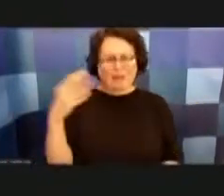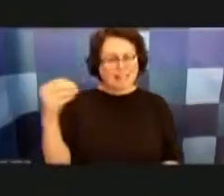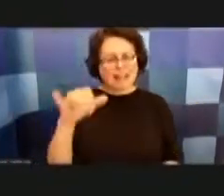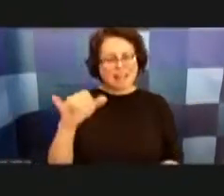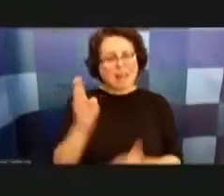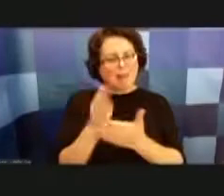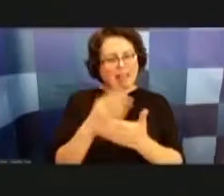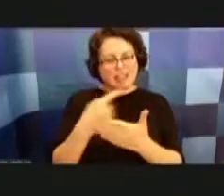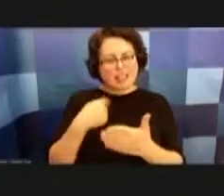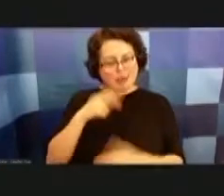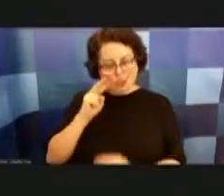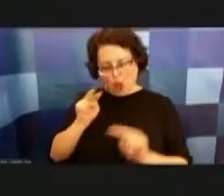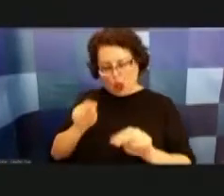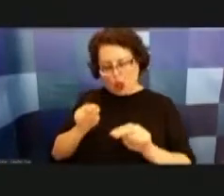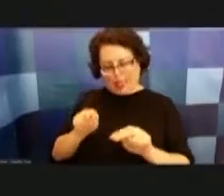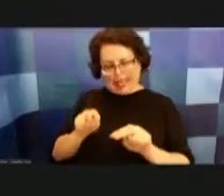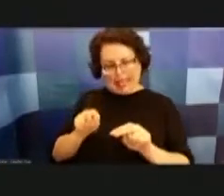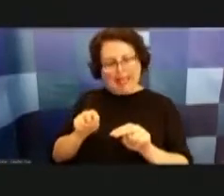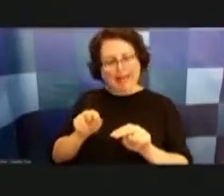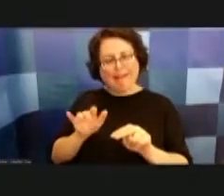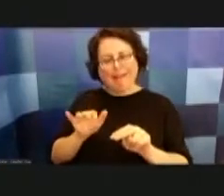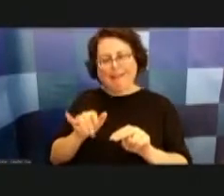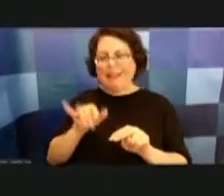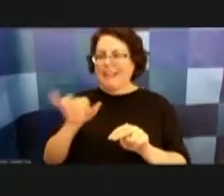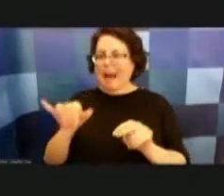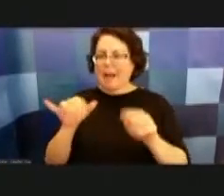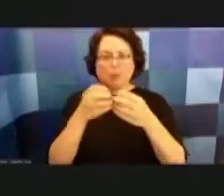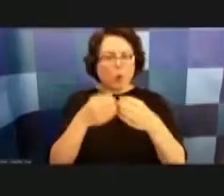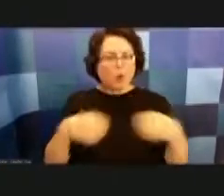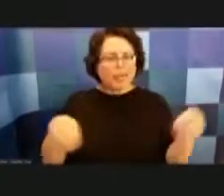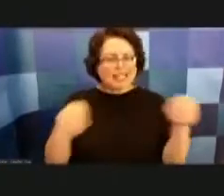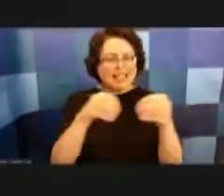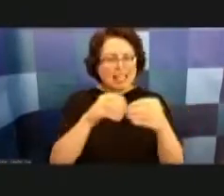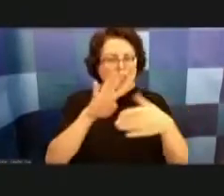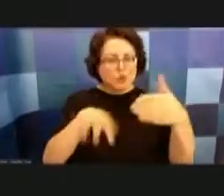at the you know the um organizational chart for the department